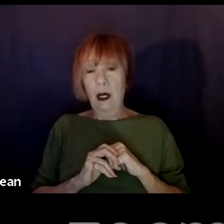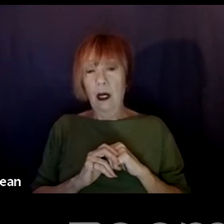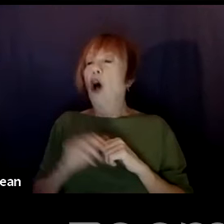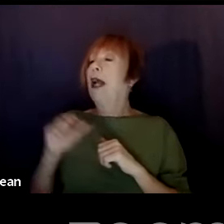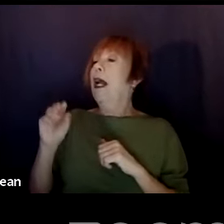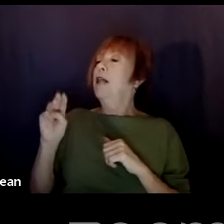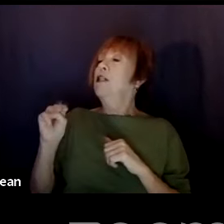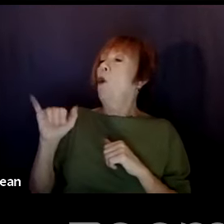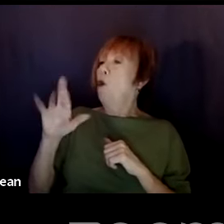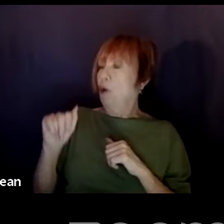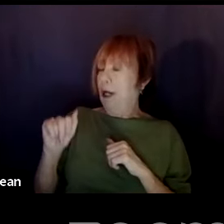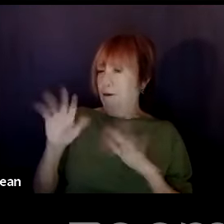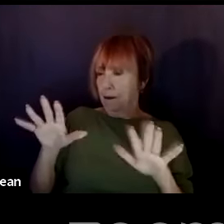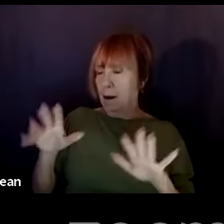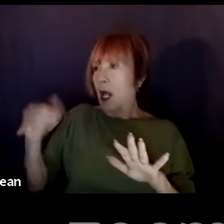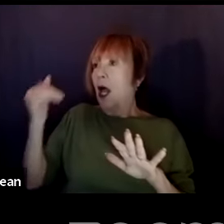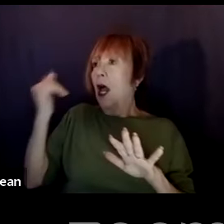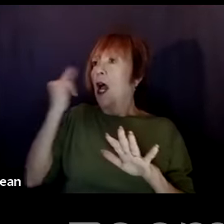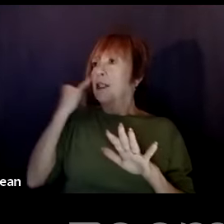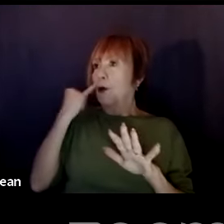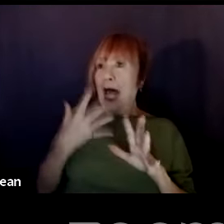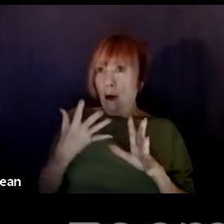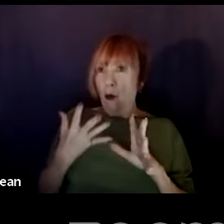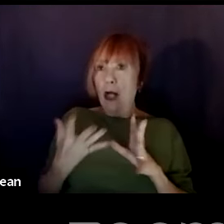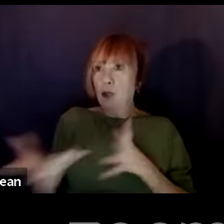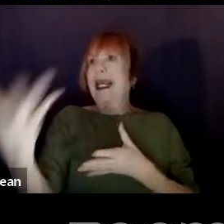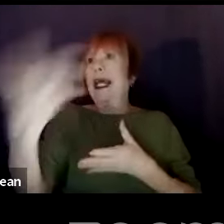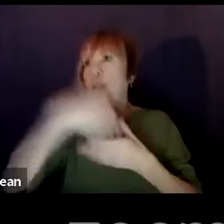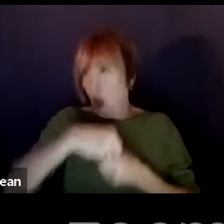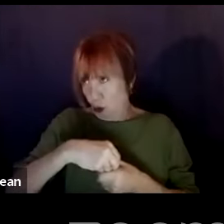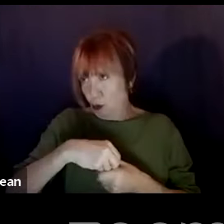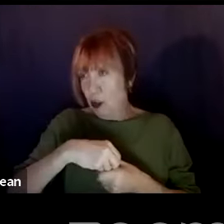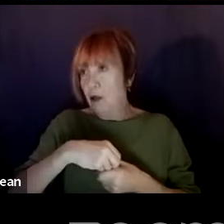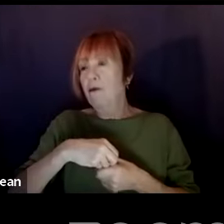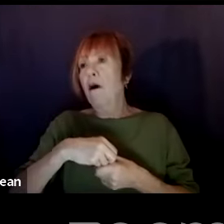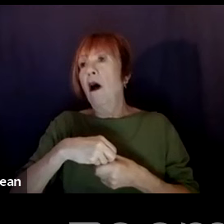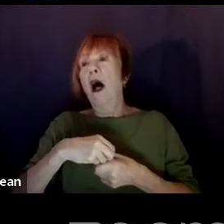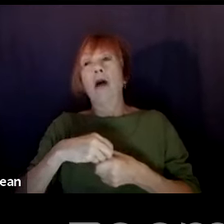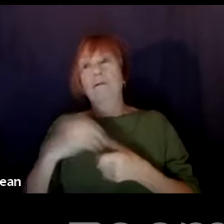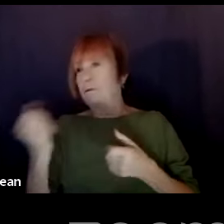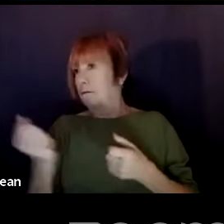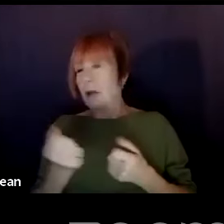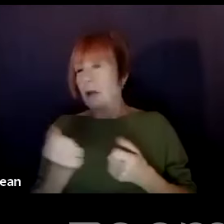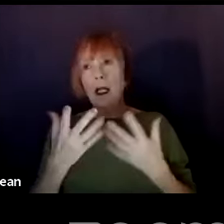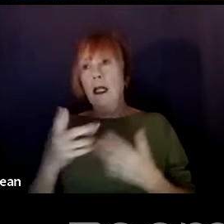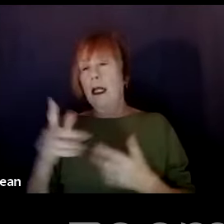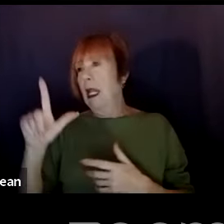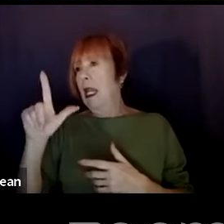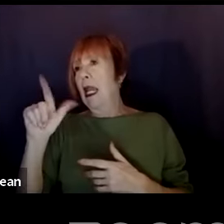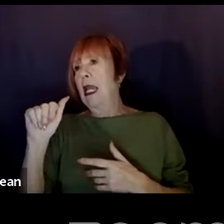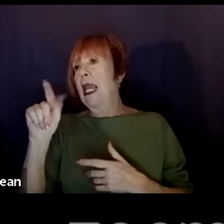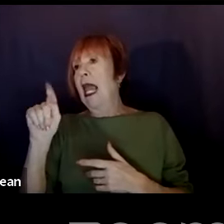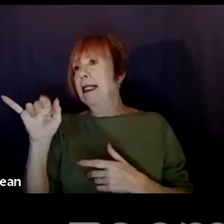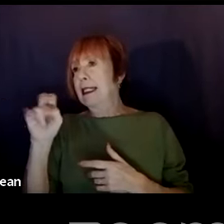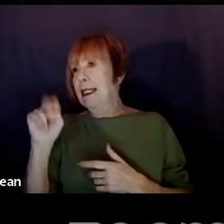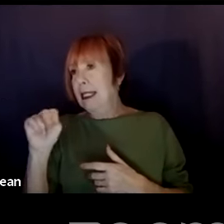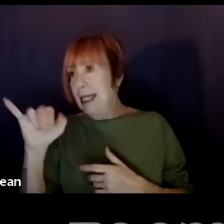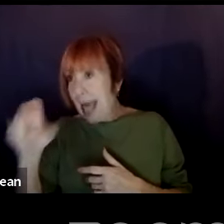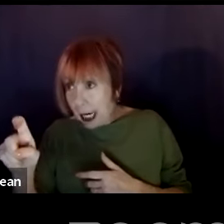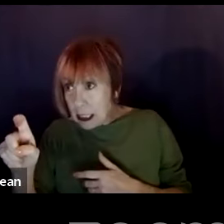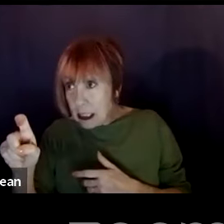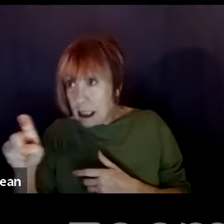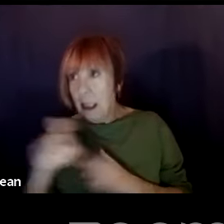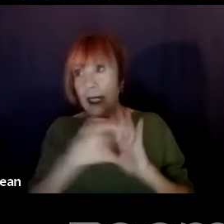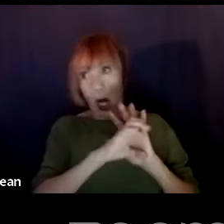What, if, if I do want to be inclusive with race, if I want to include like a Latinx characters in my